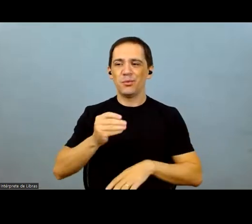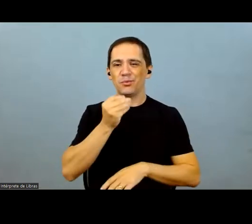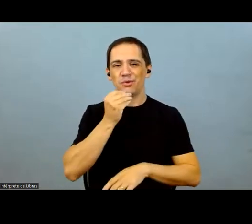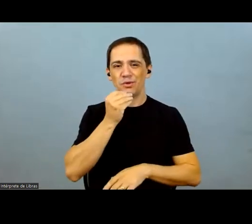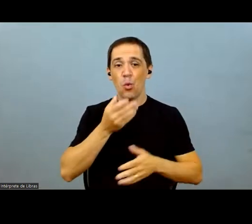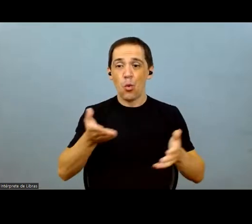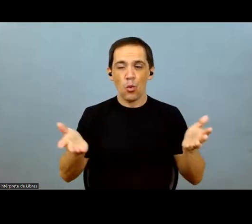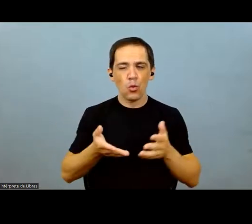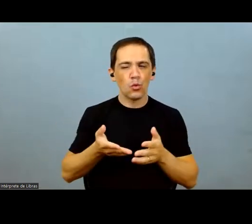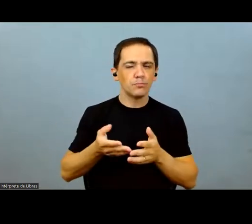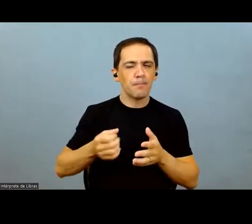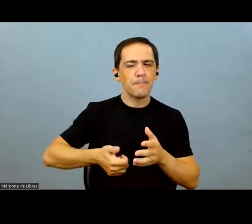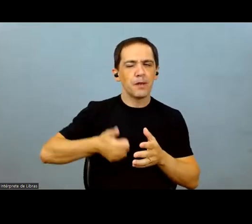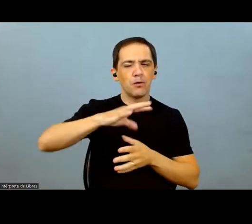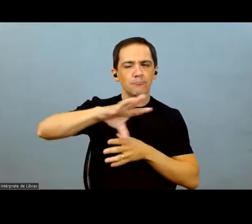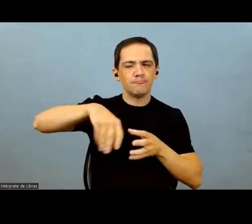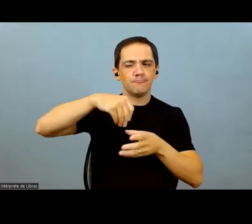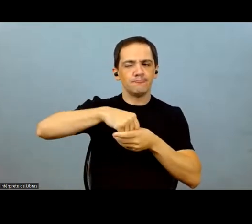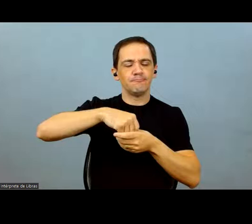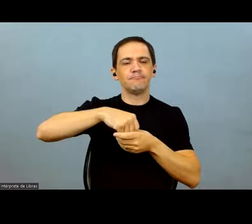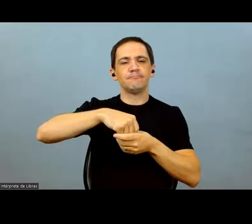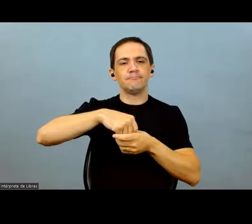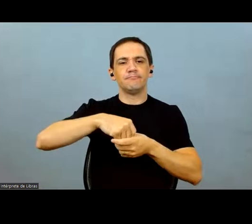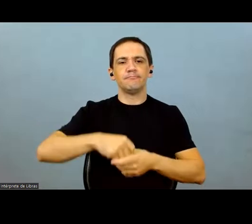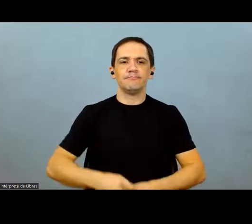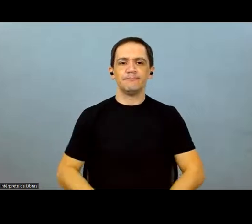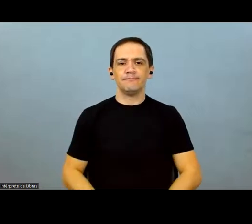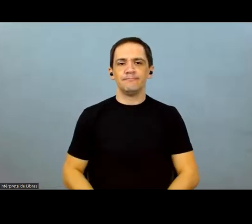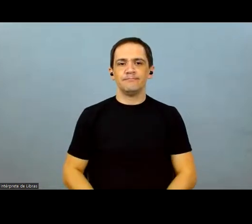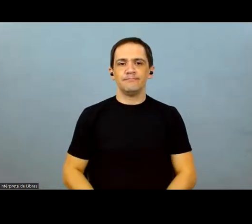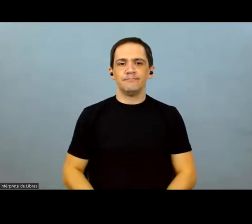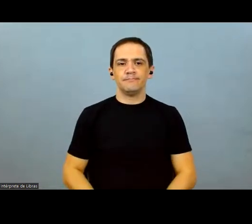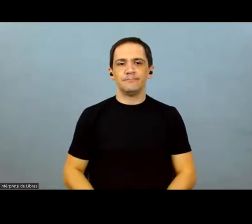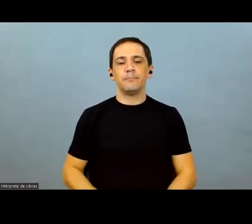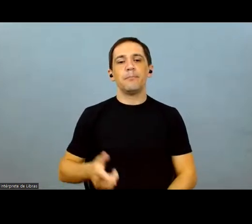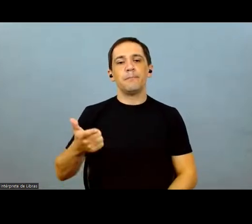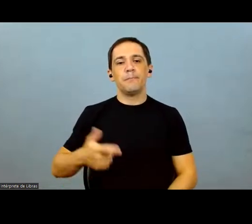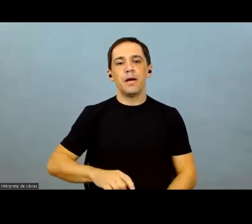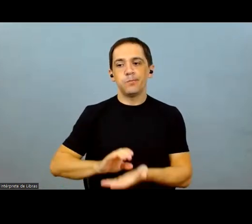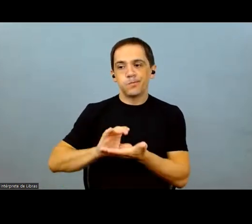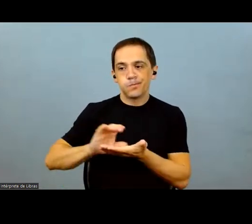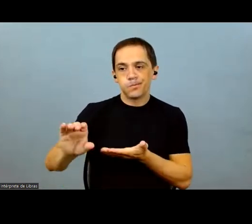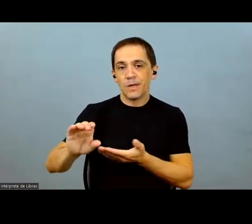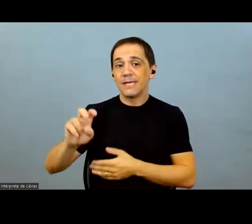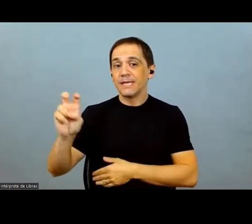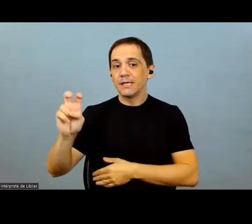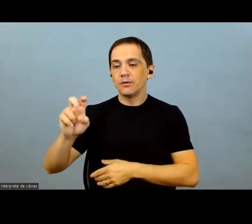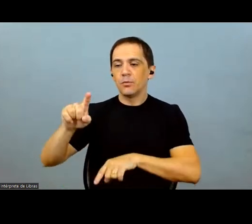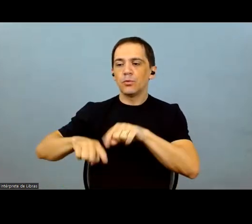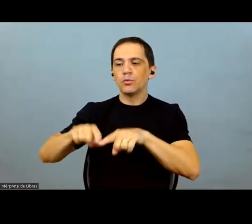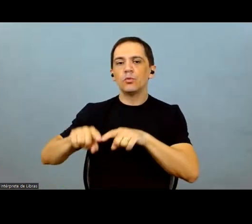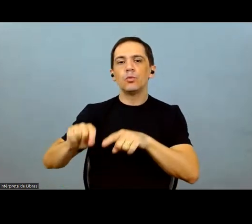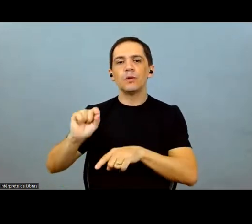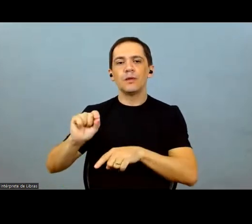opportunities that arise, we might not change that option. We are investing in the fifth